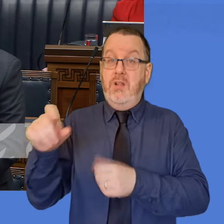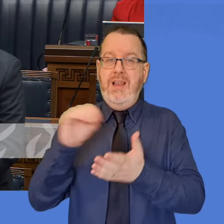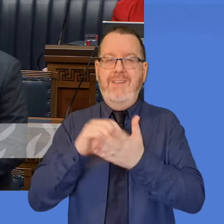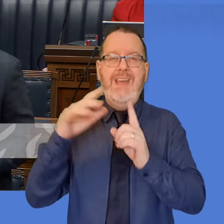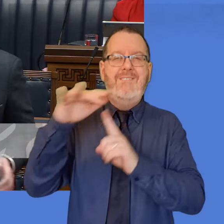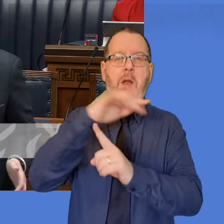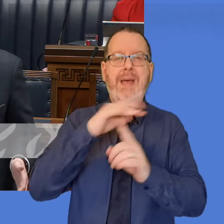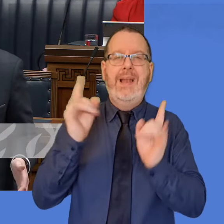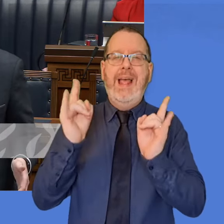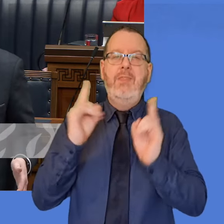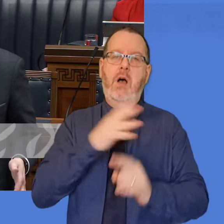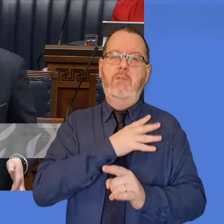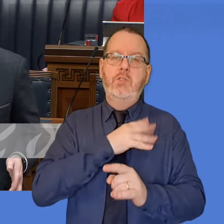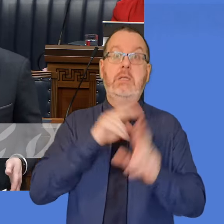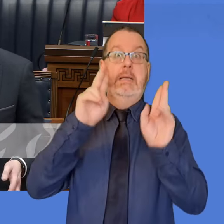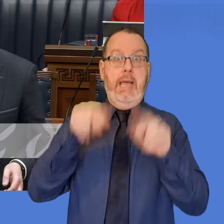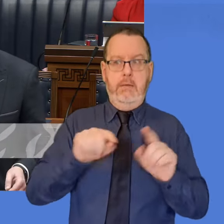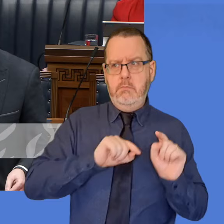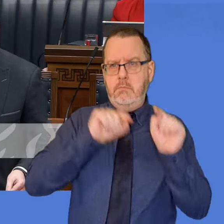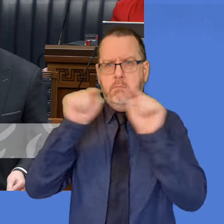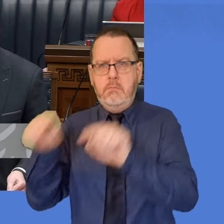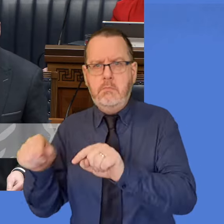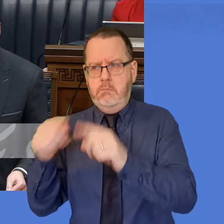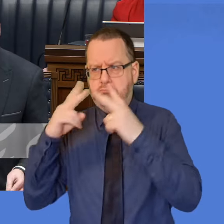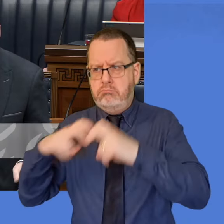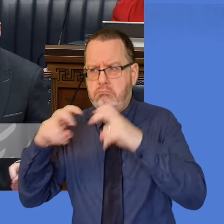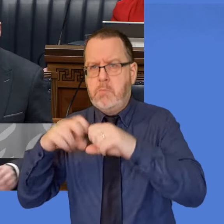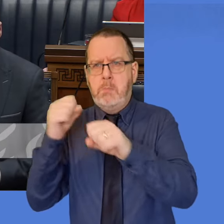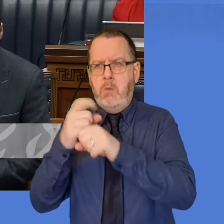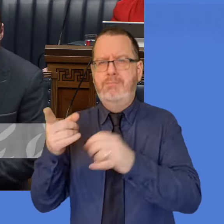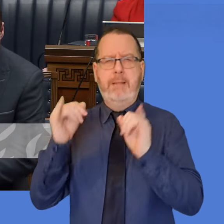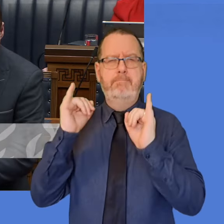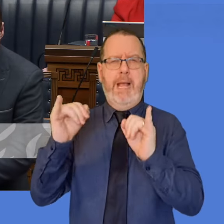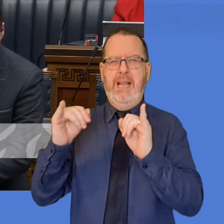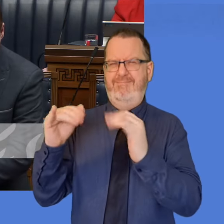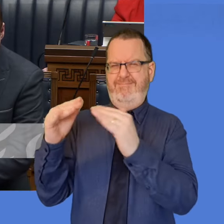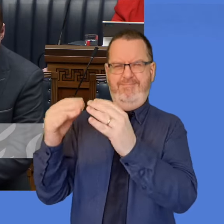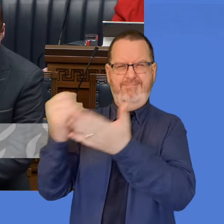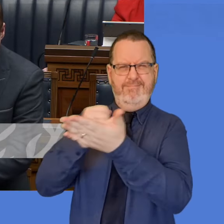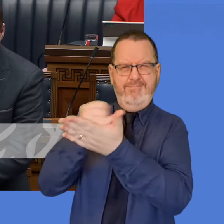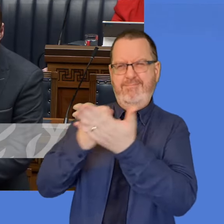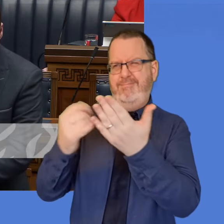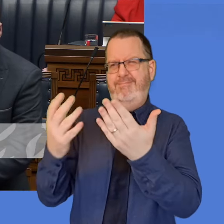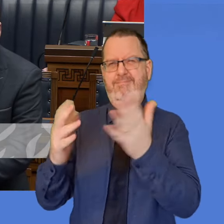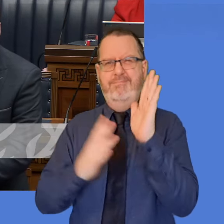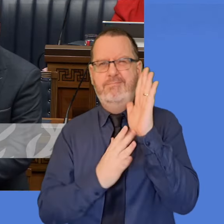that are prejudicial to health through enforcement.